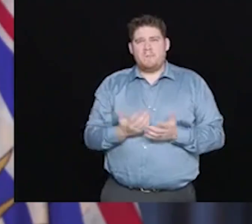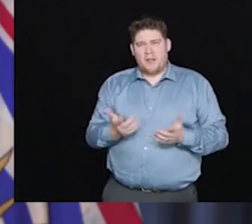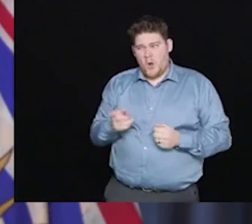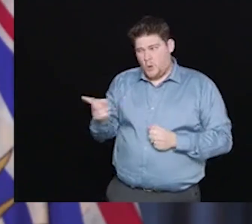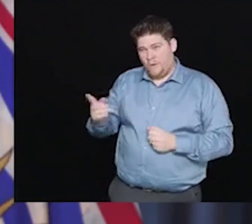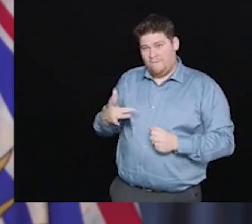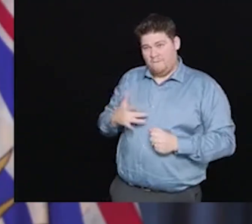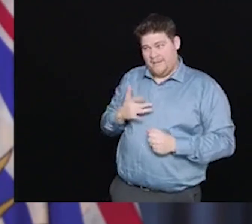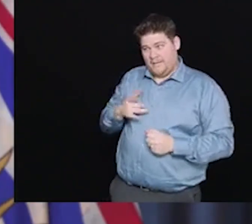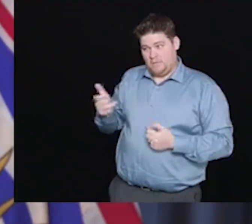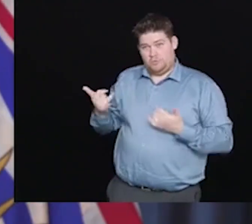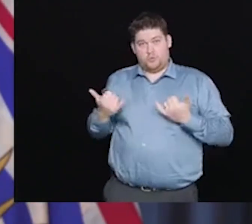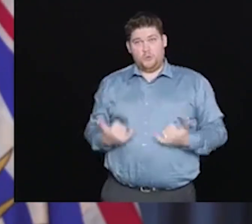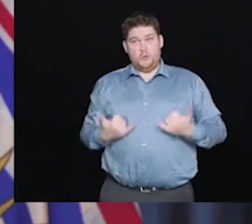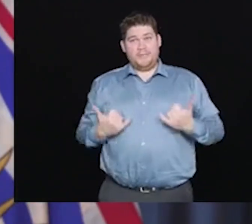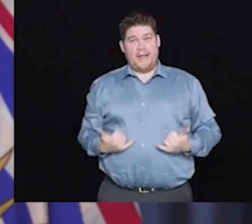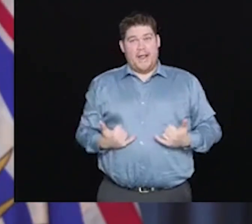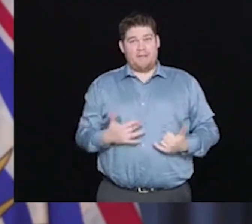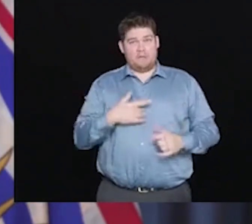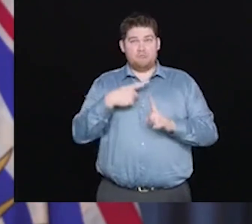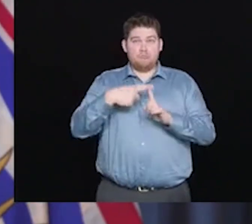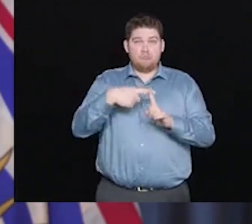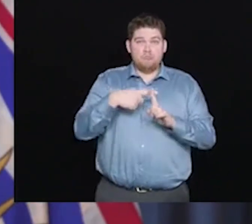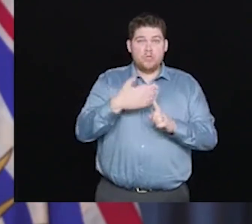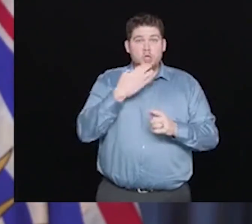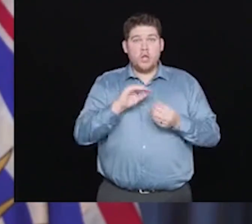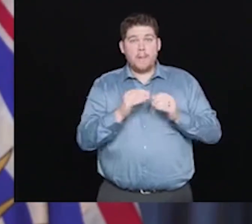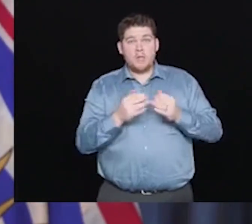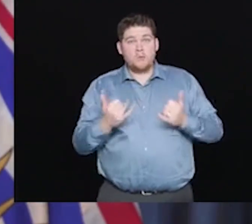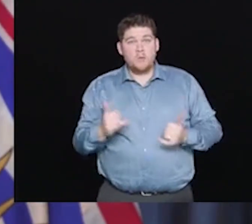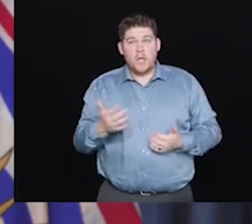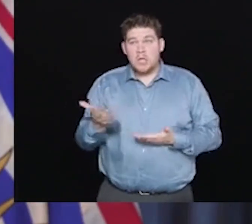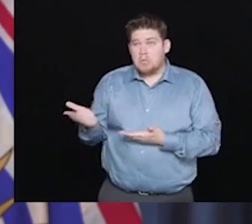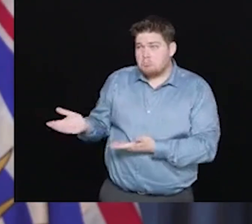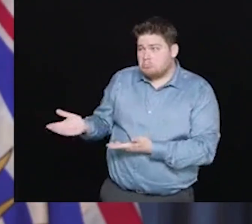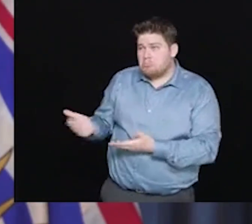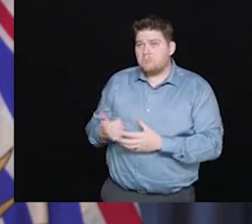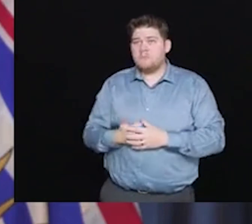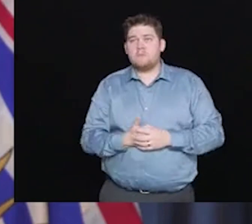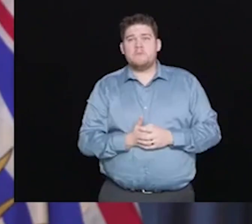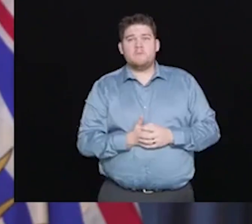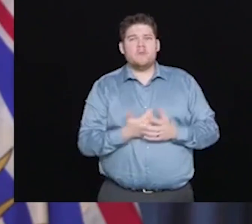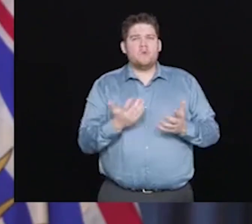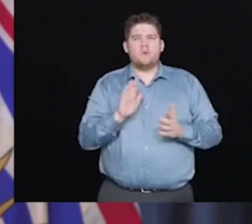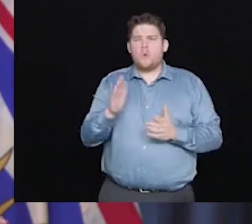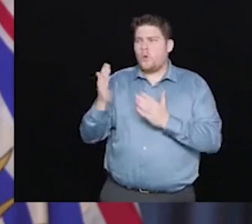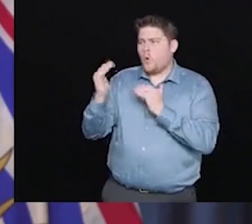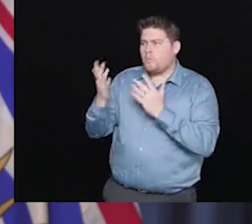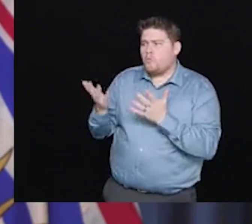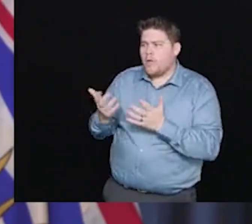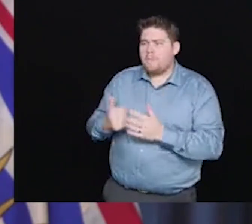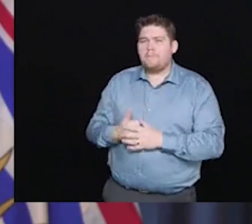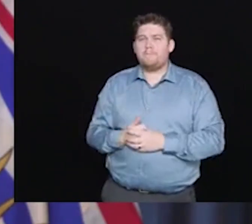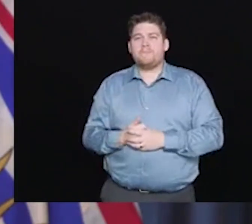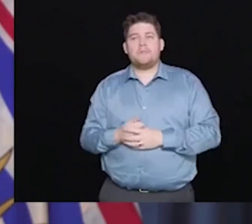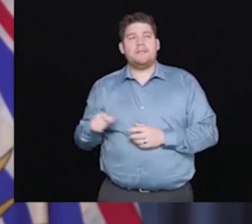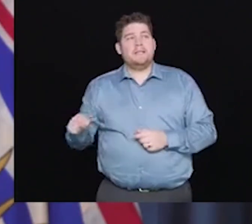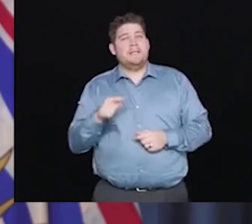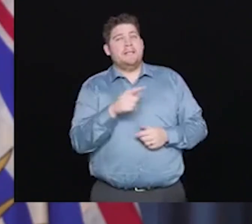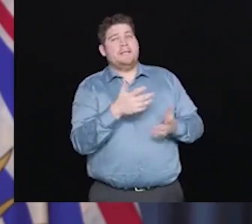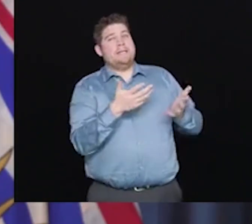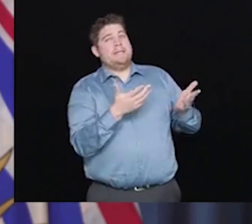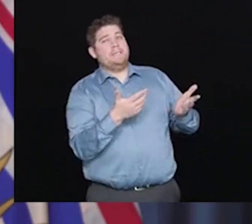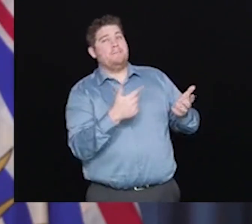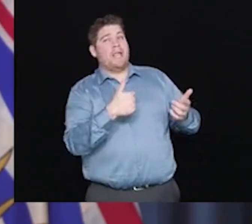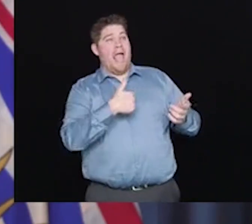I don't dare hope at this point. We're still very much in the first incubation period from when we started putting